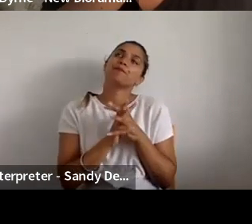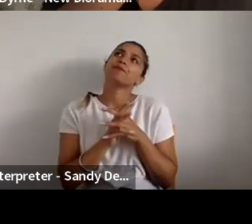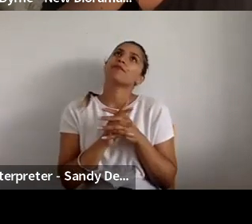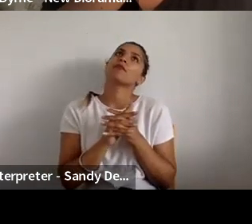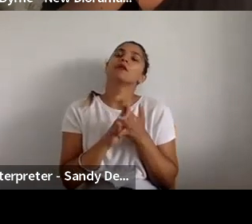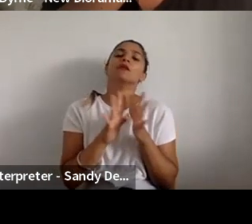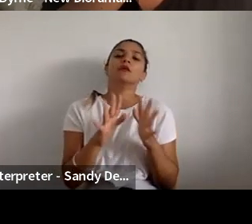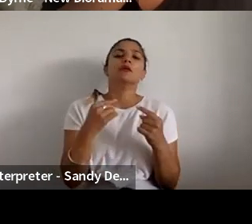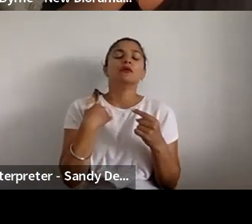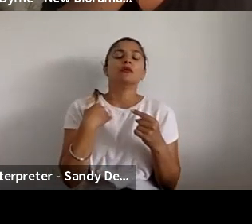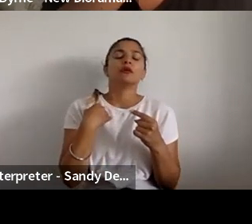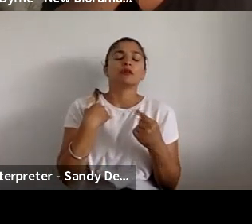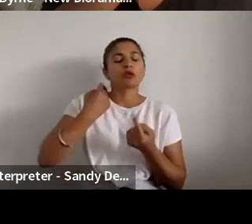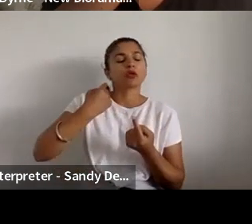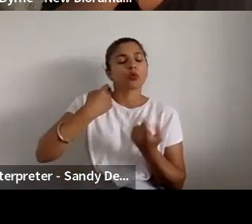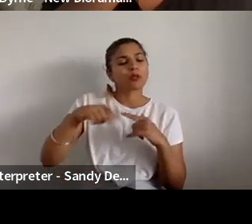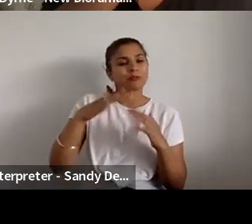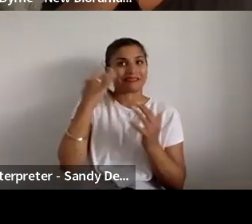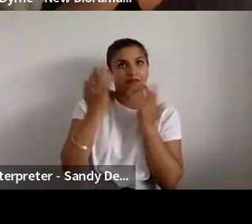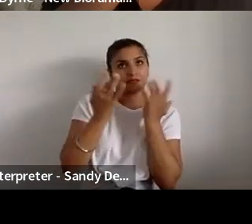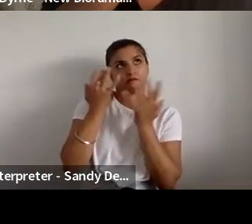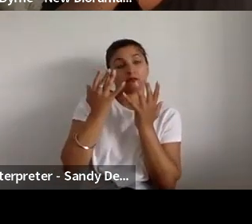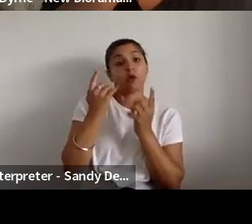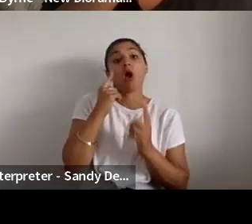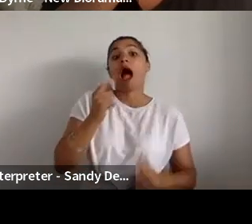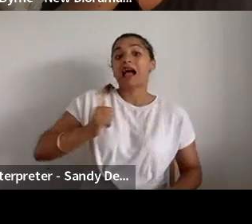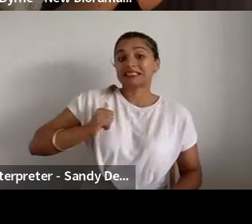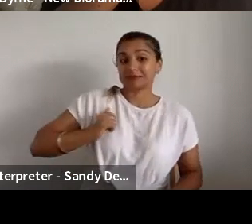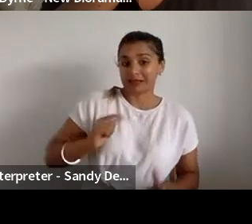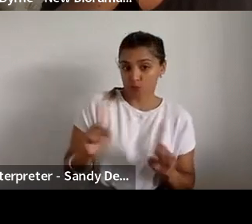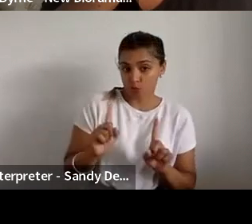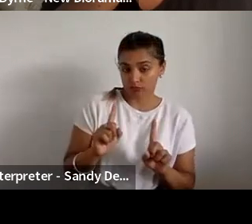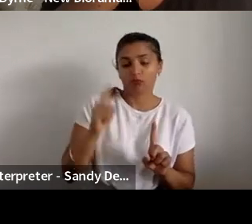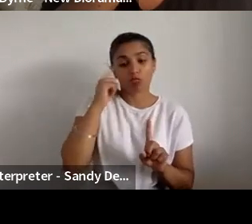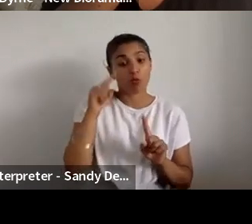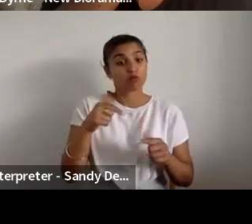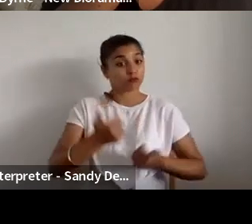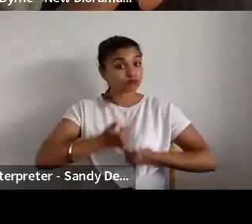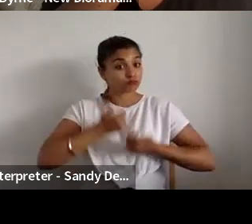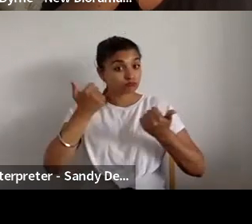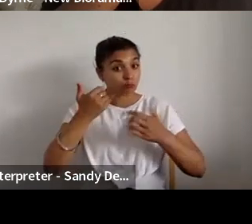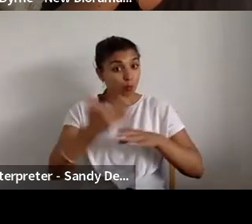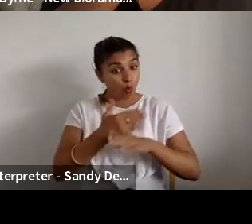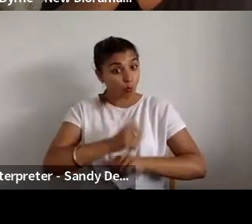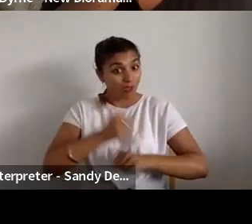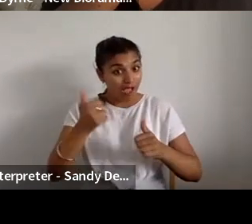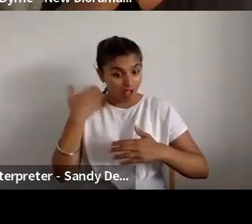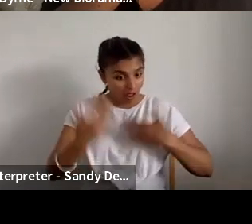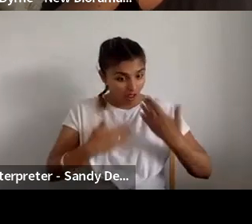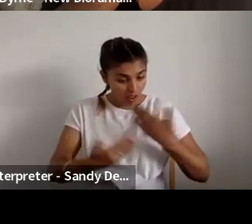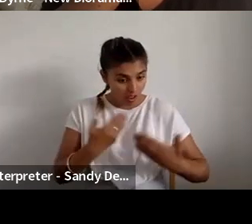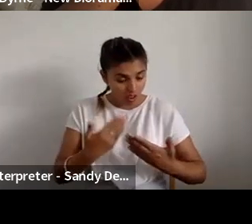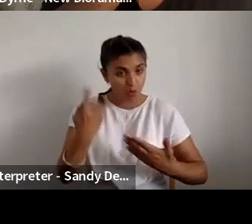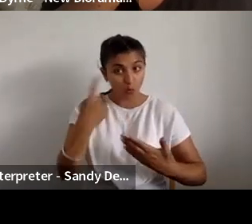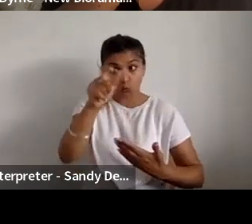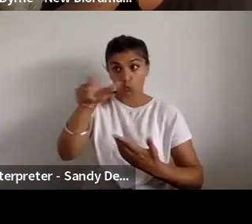But what we thought would happen, truthfully, is that we thought, OK, well, this works really well for us as well as the applicant, because we